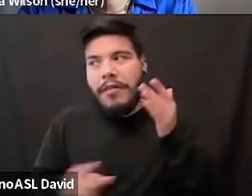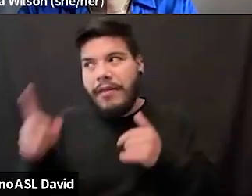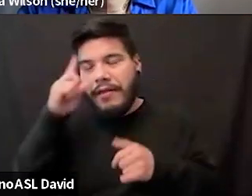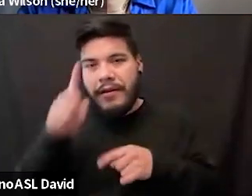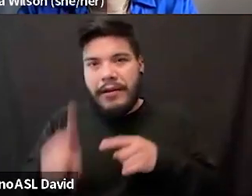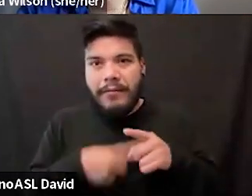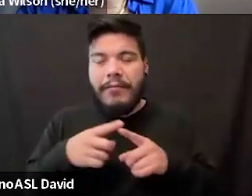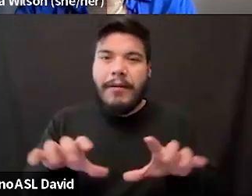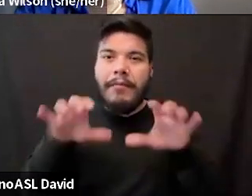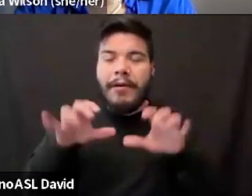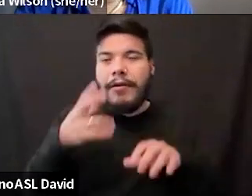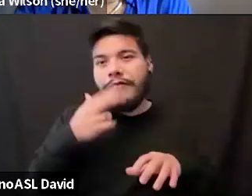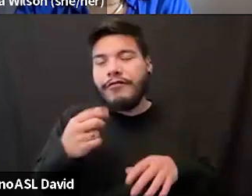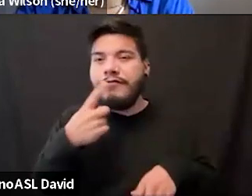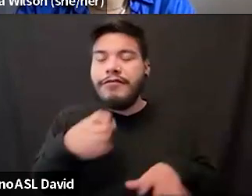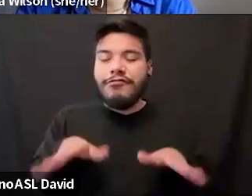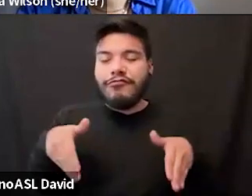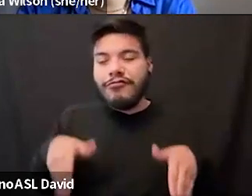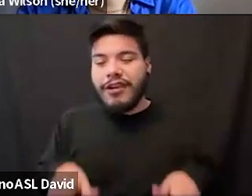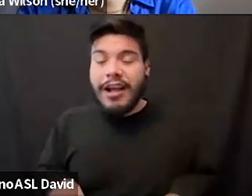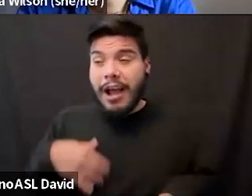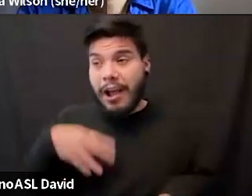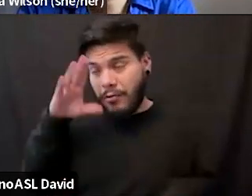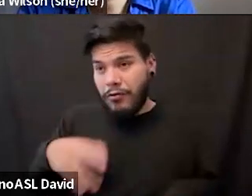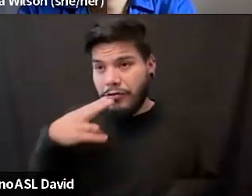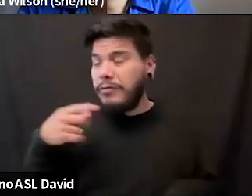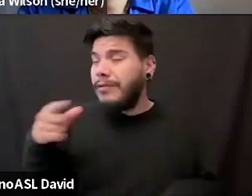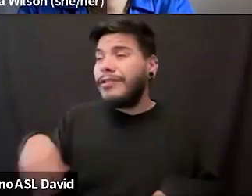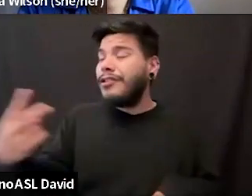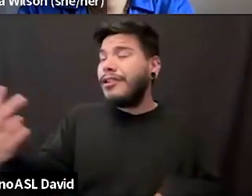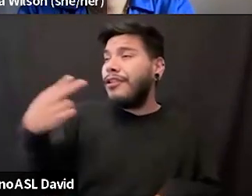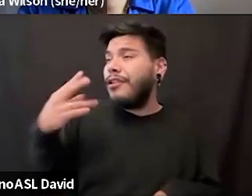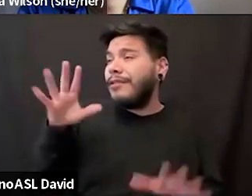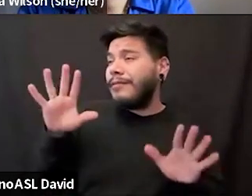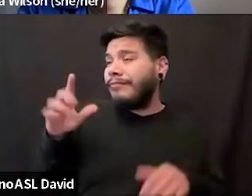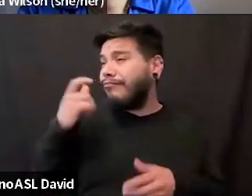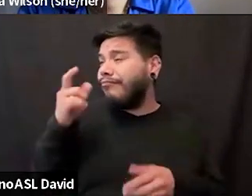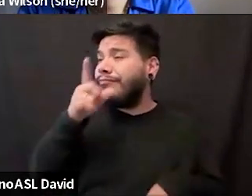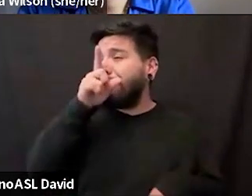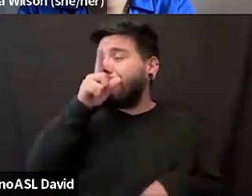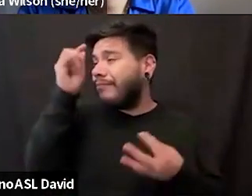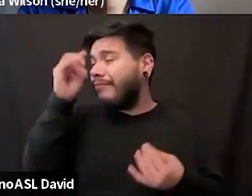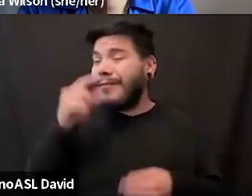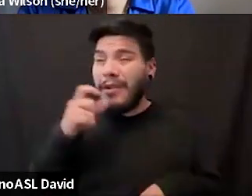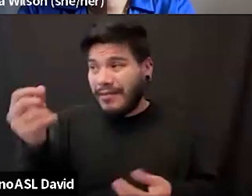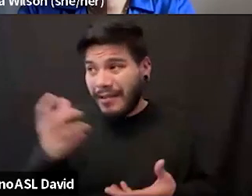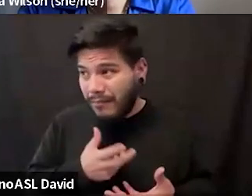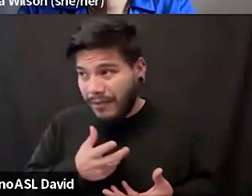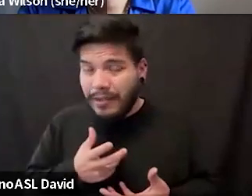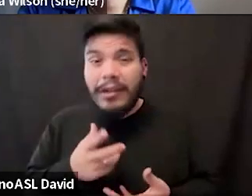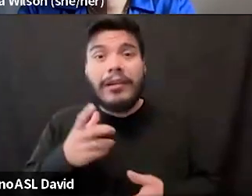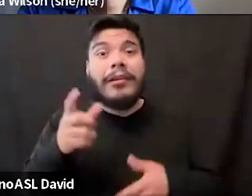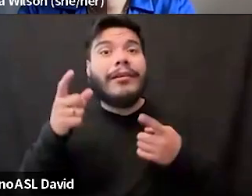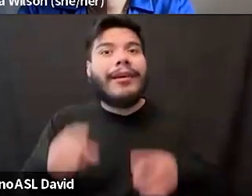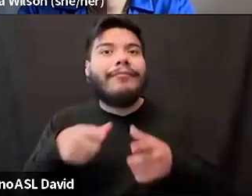and my cute little red dress. And I know it's cute. Just stand over there and enjoy it. You don't need to tell me what you think. I was actually in Japan